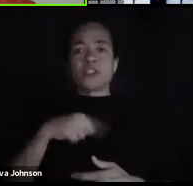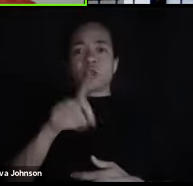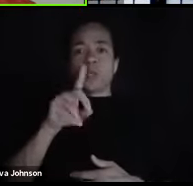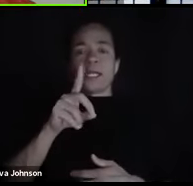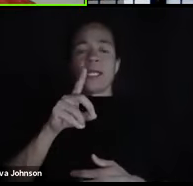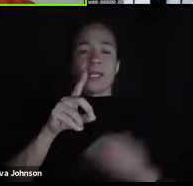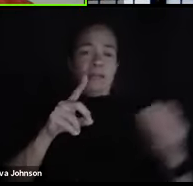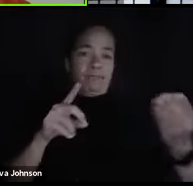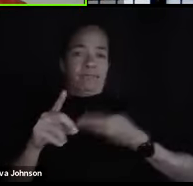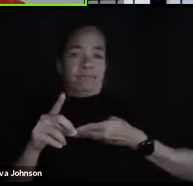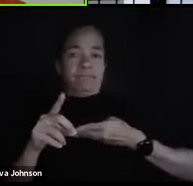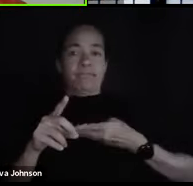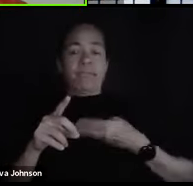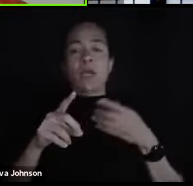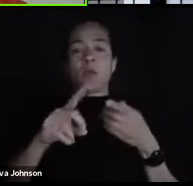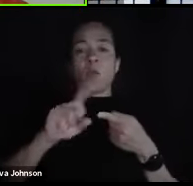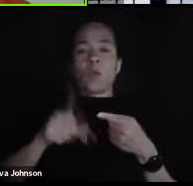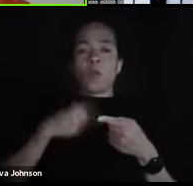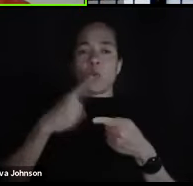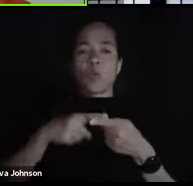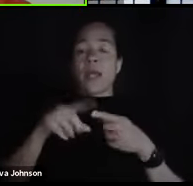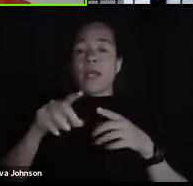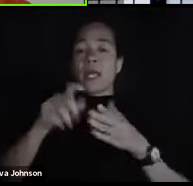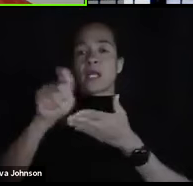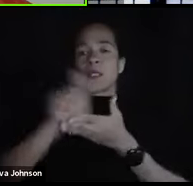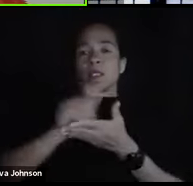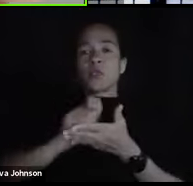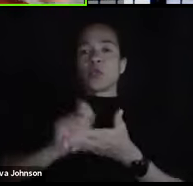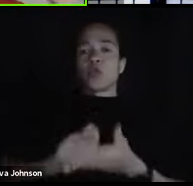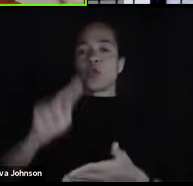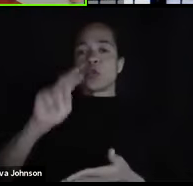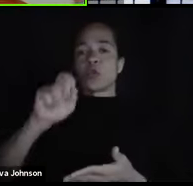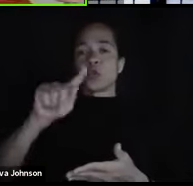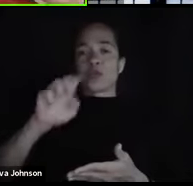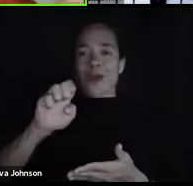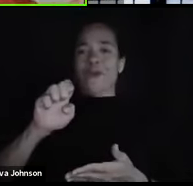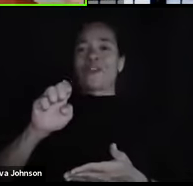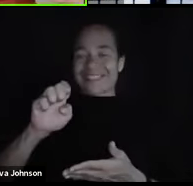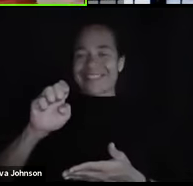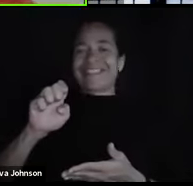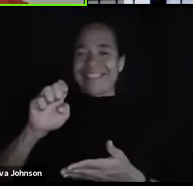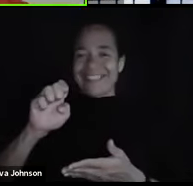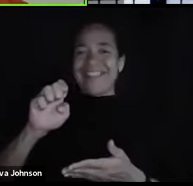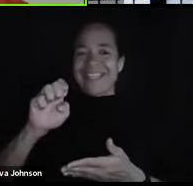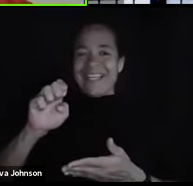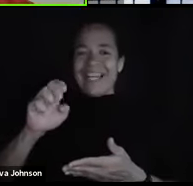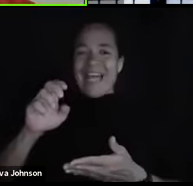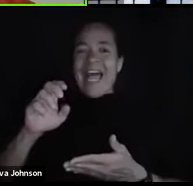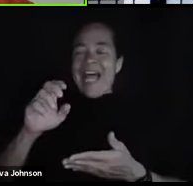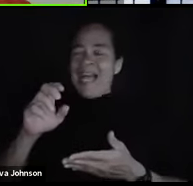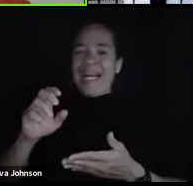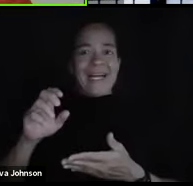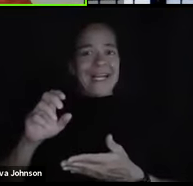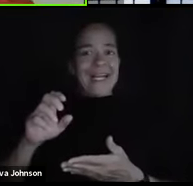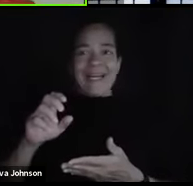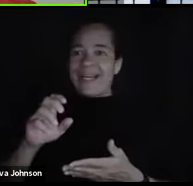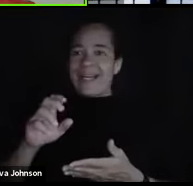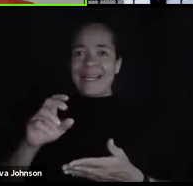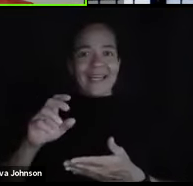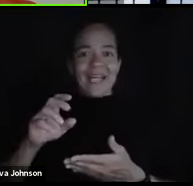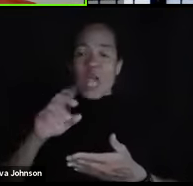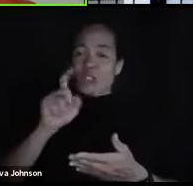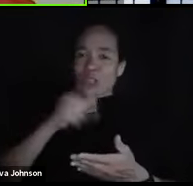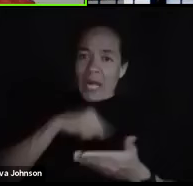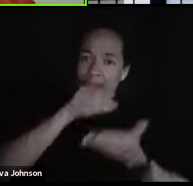people always want to know about is when they're taking notes, there's a there's a fine line and no one knows quite what to do. Should I write down every